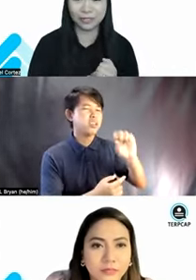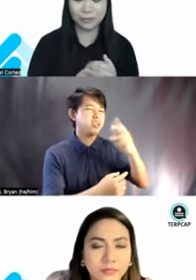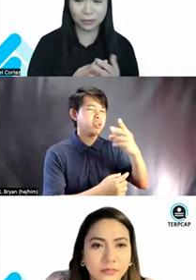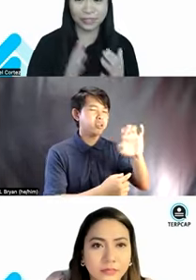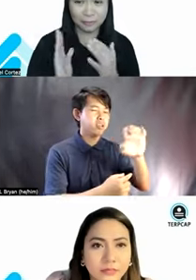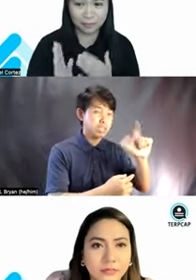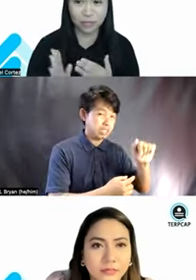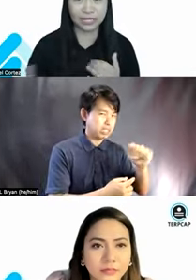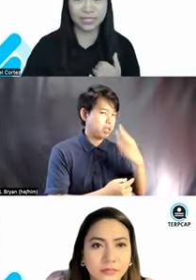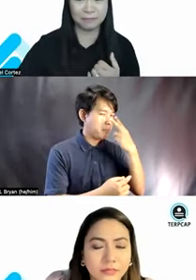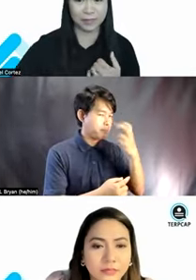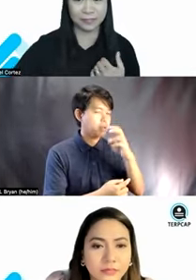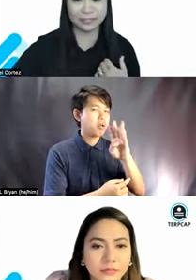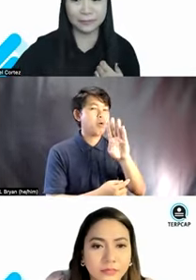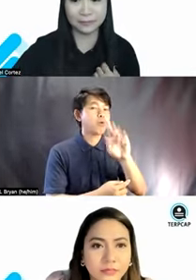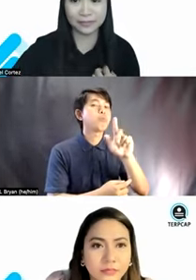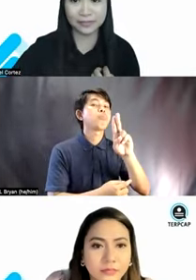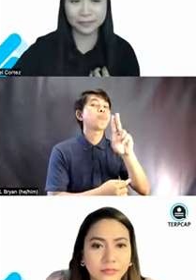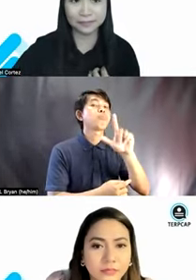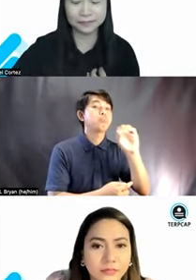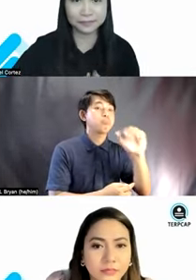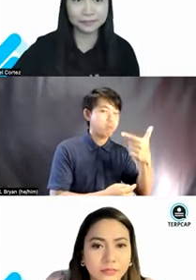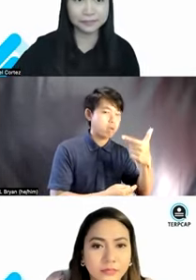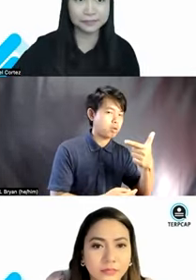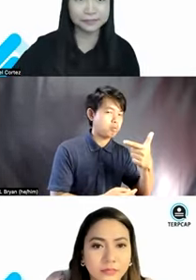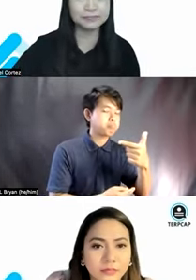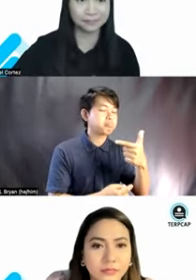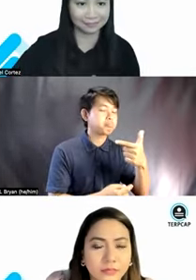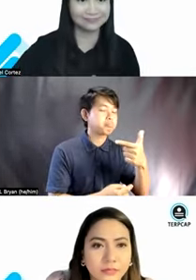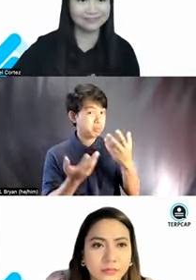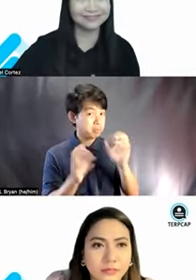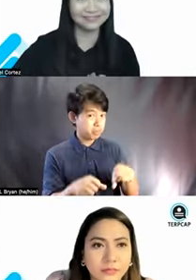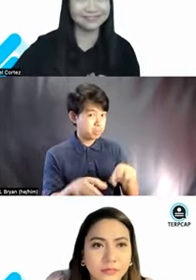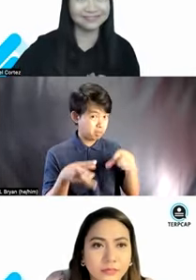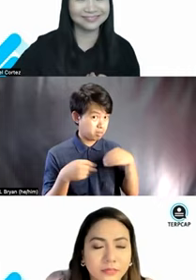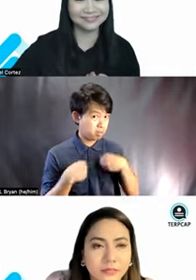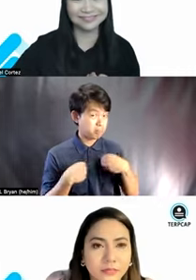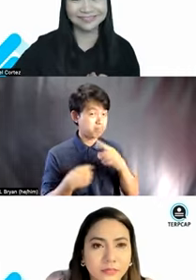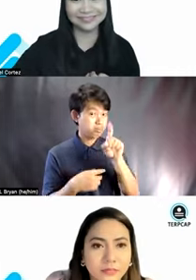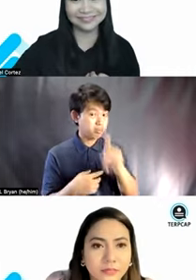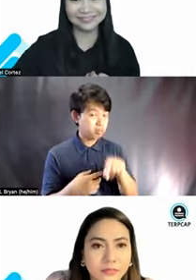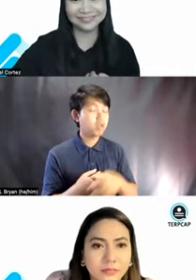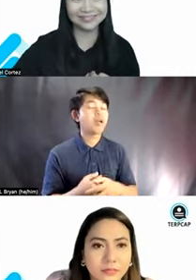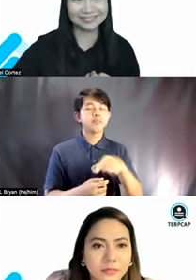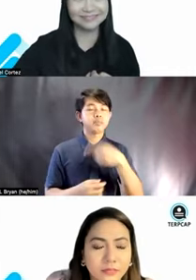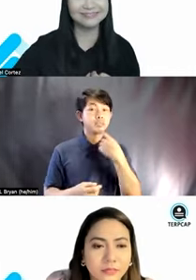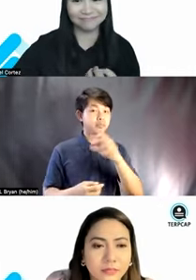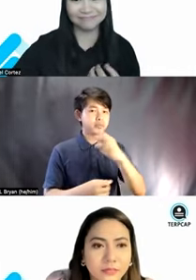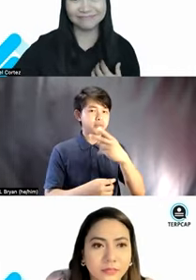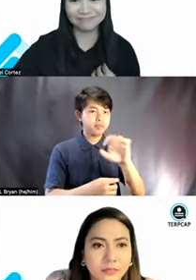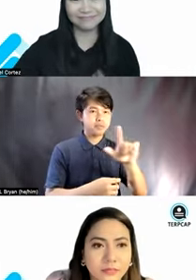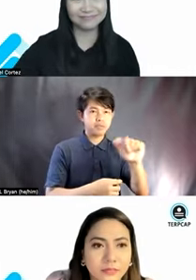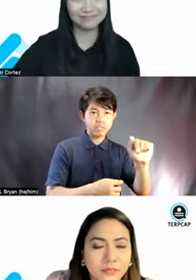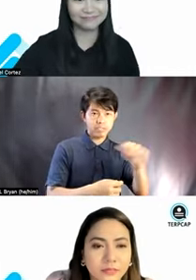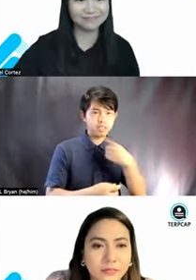or dapat visually impaired? Yes. Thank you, Jael, for ask, uh, for asking. Yeah. Actually